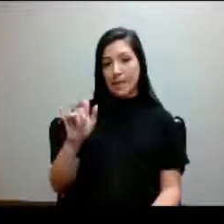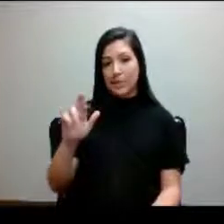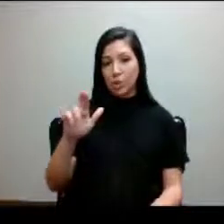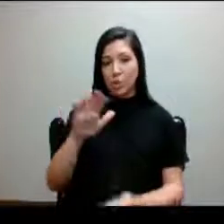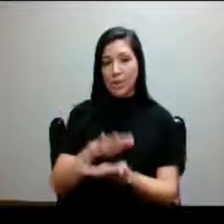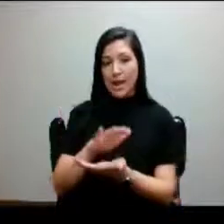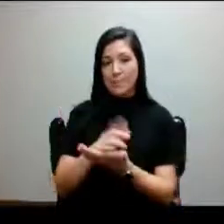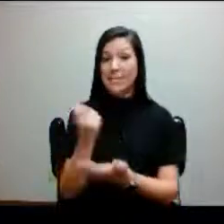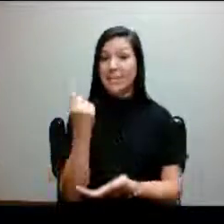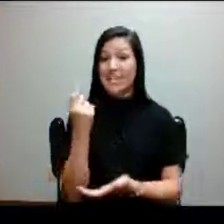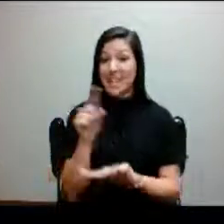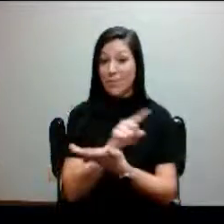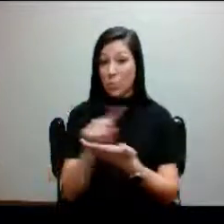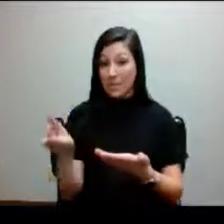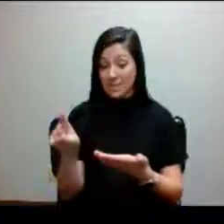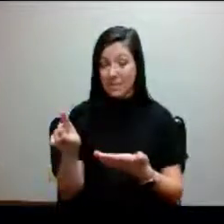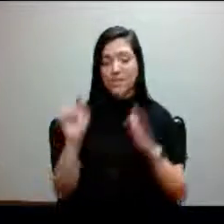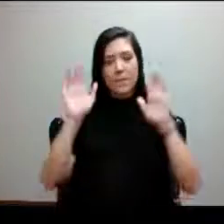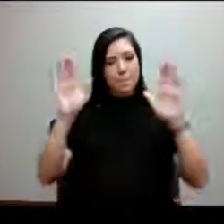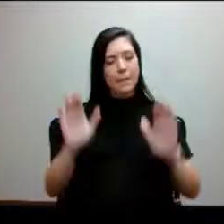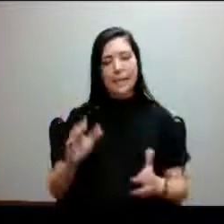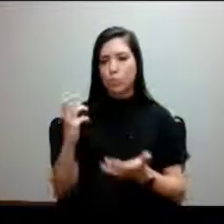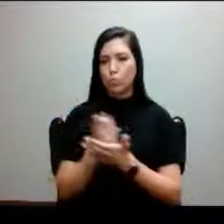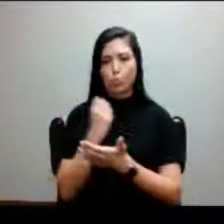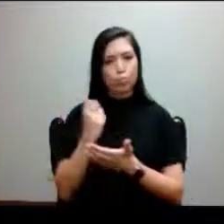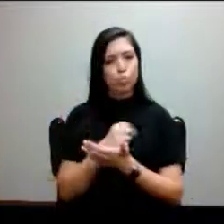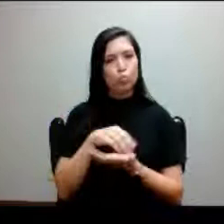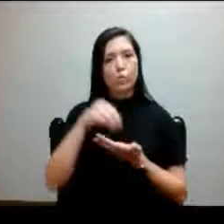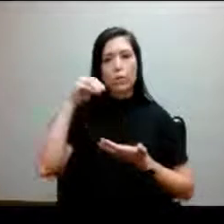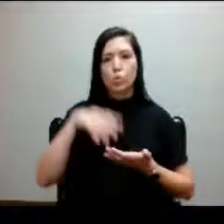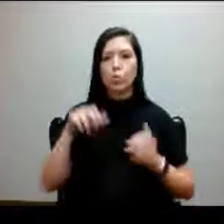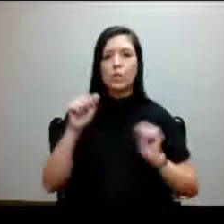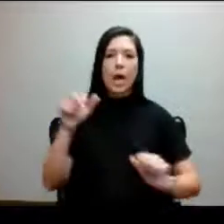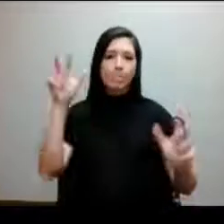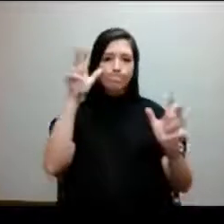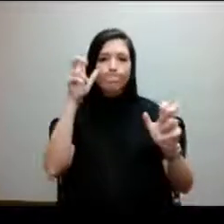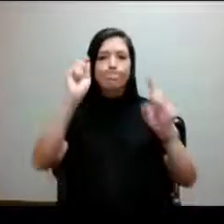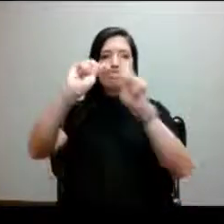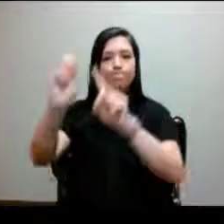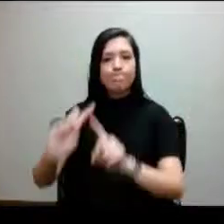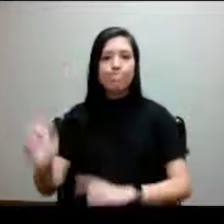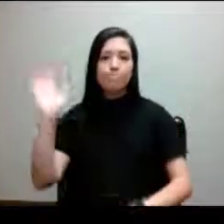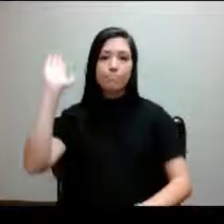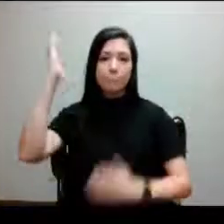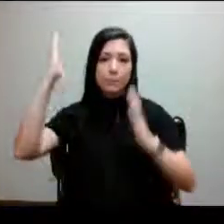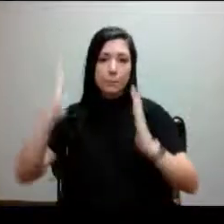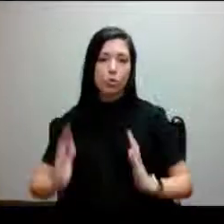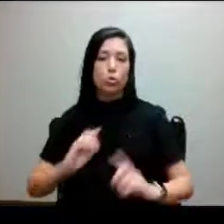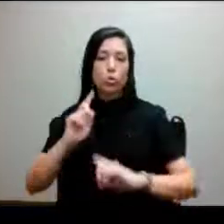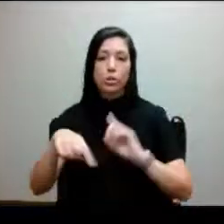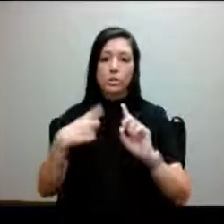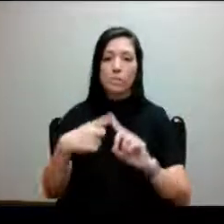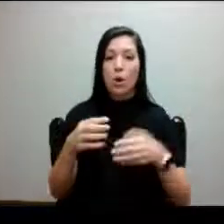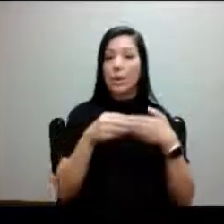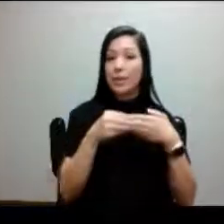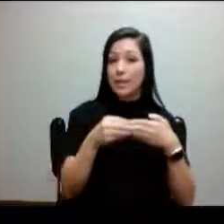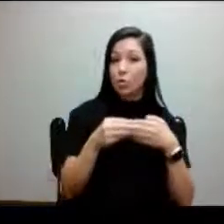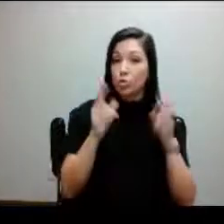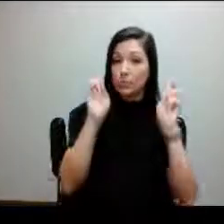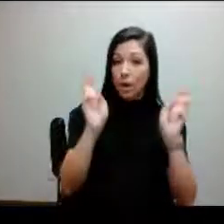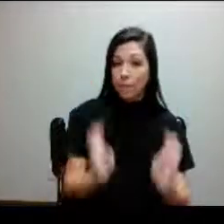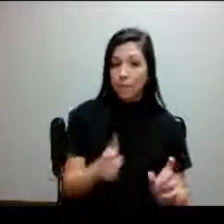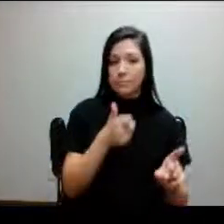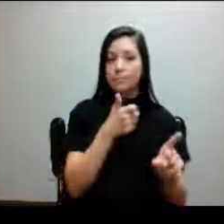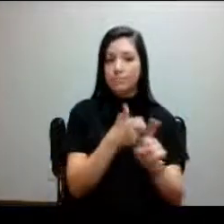weeks of amazing opportunities for students to hear from different guests about leadership topics and they'll be able to